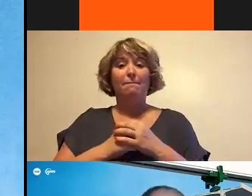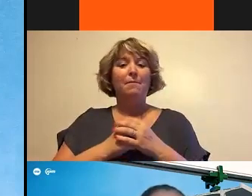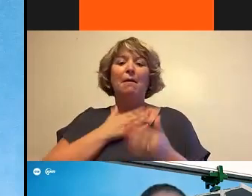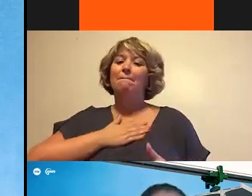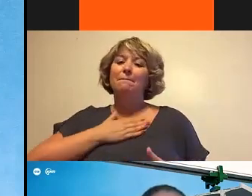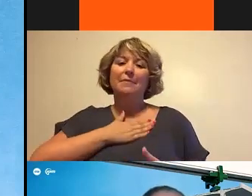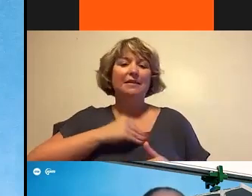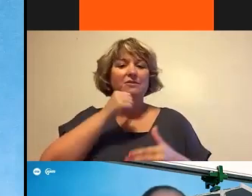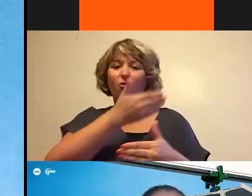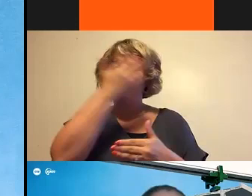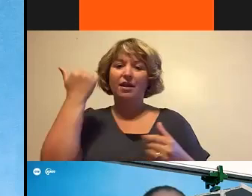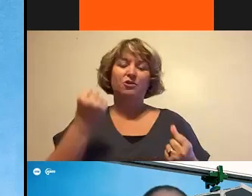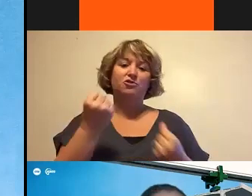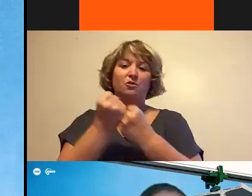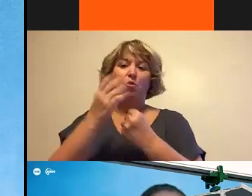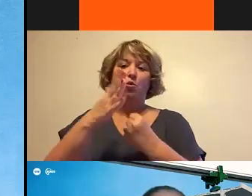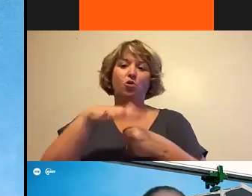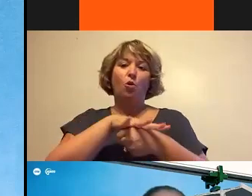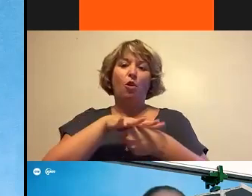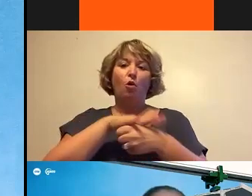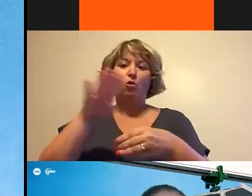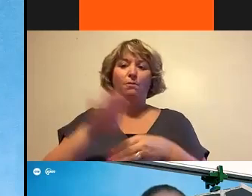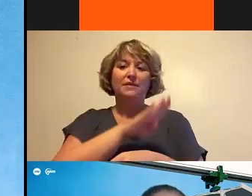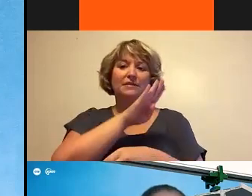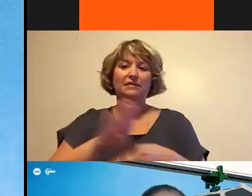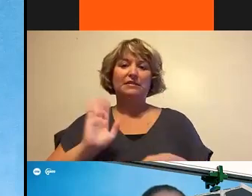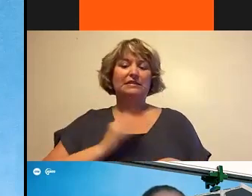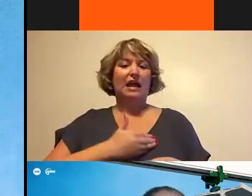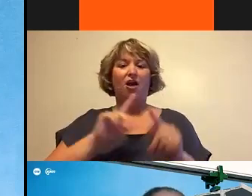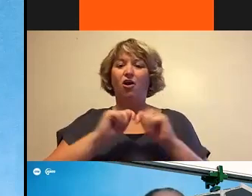your local businesses. Our team is doing this every day.